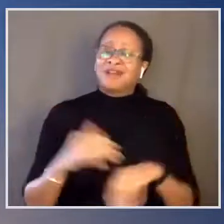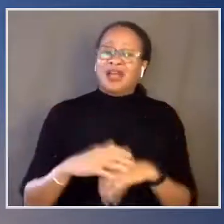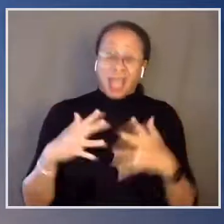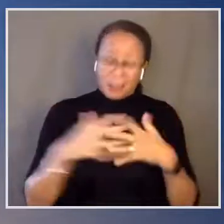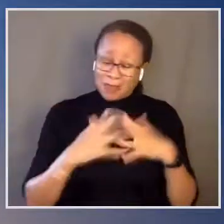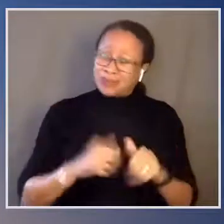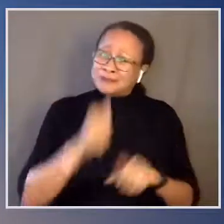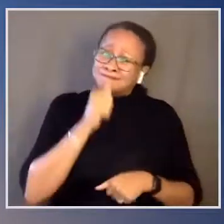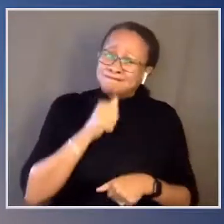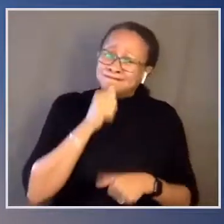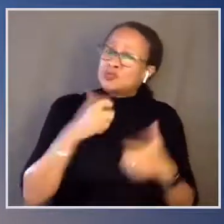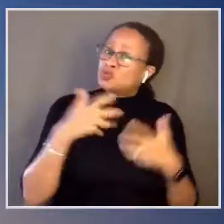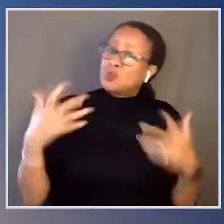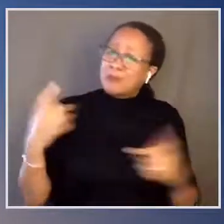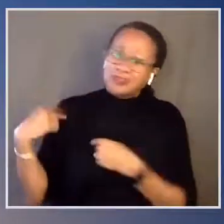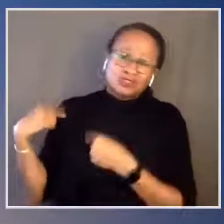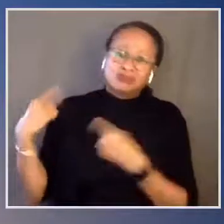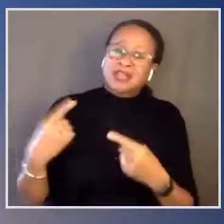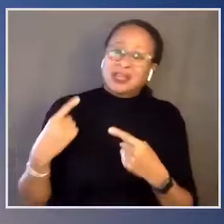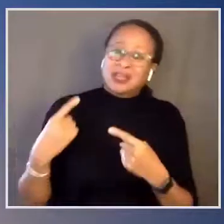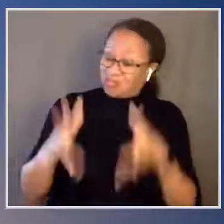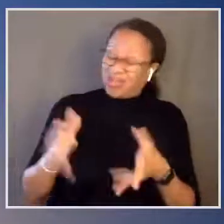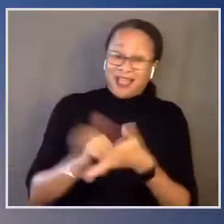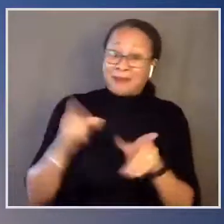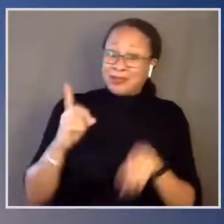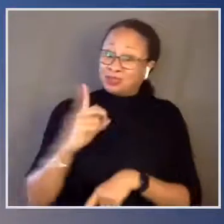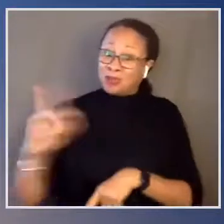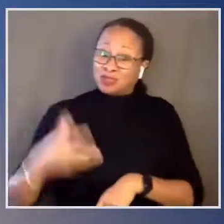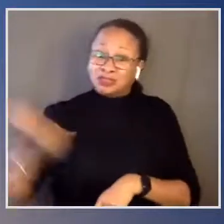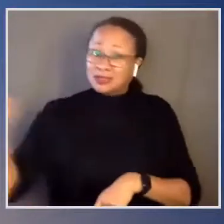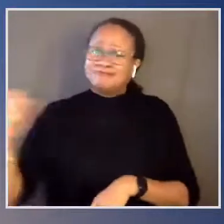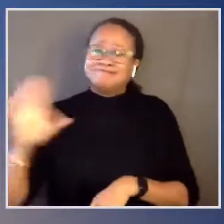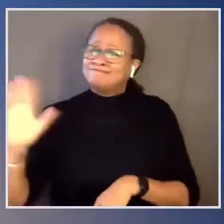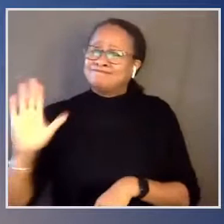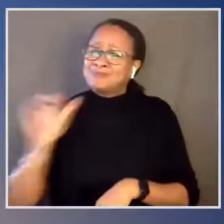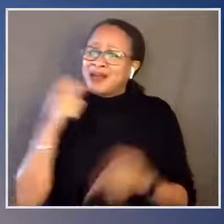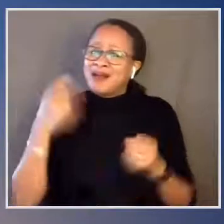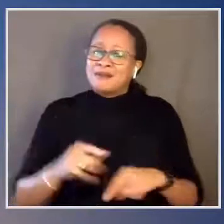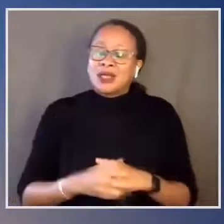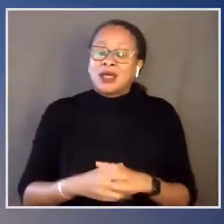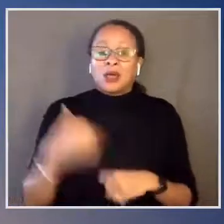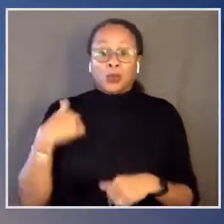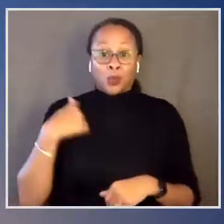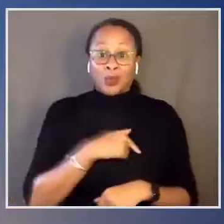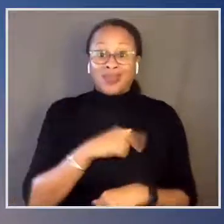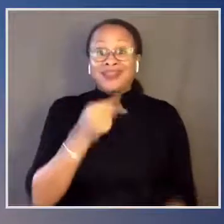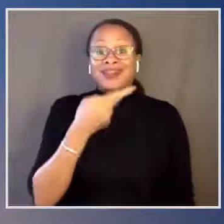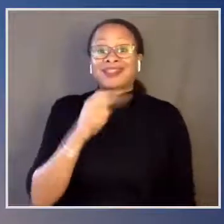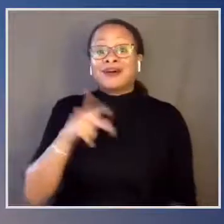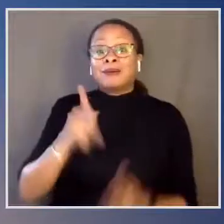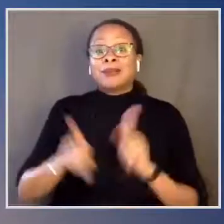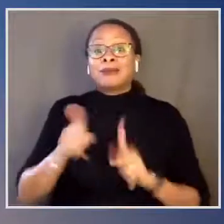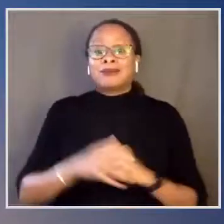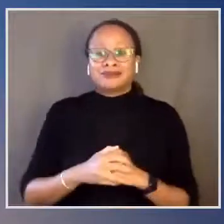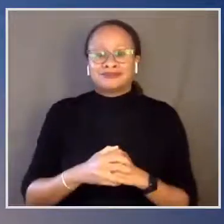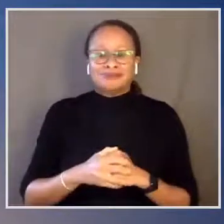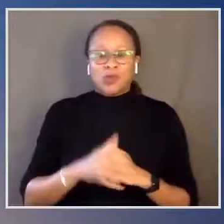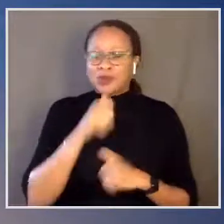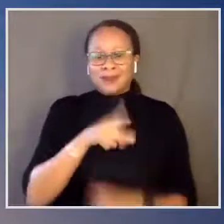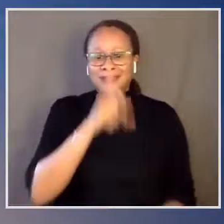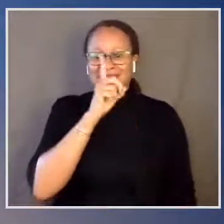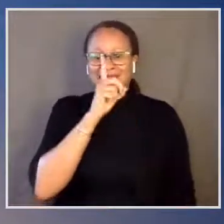much to ever let that happen. We, the people, will not be silenced.